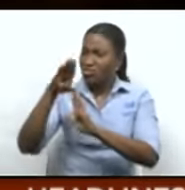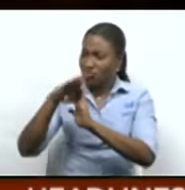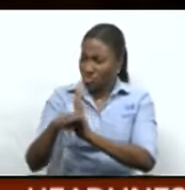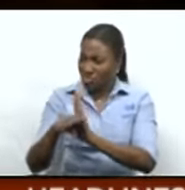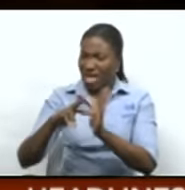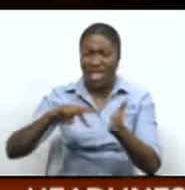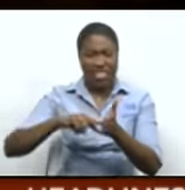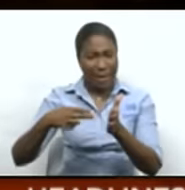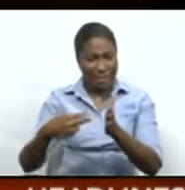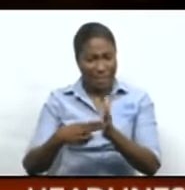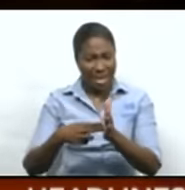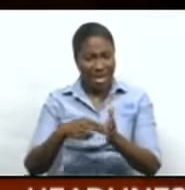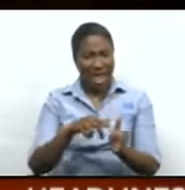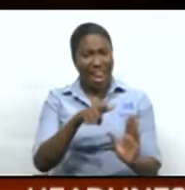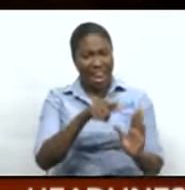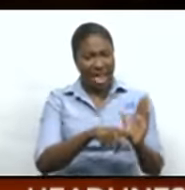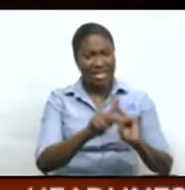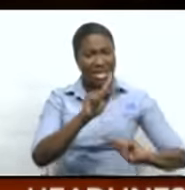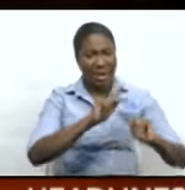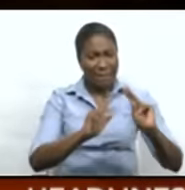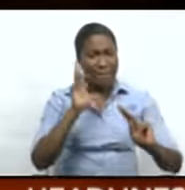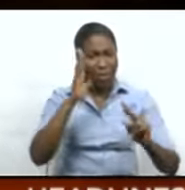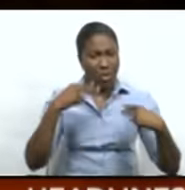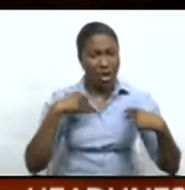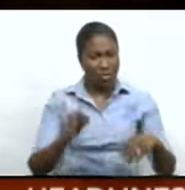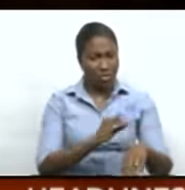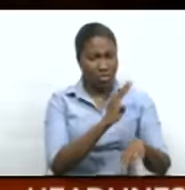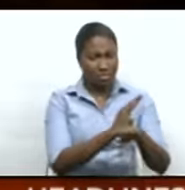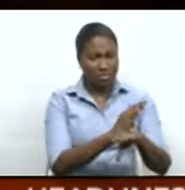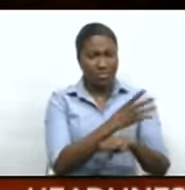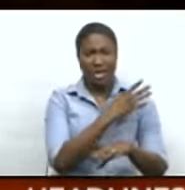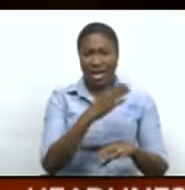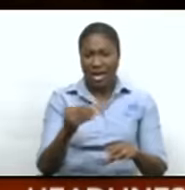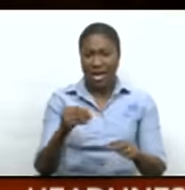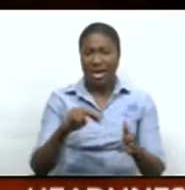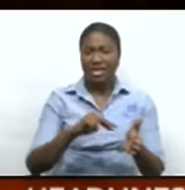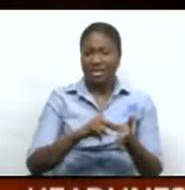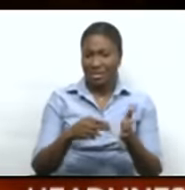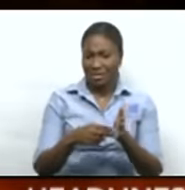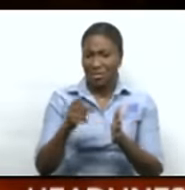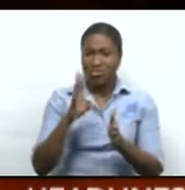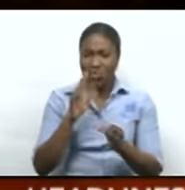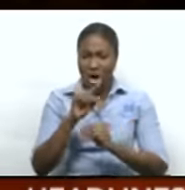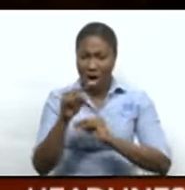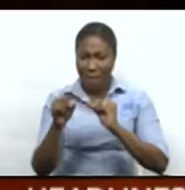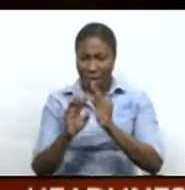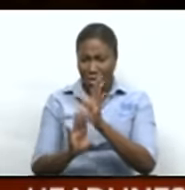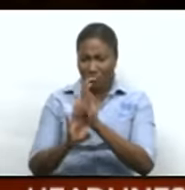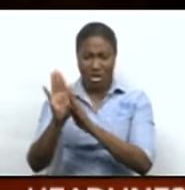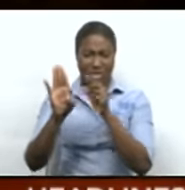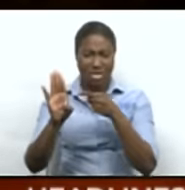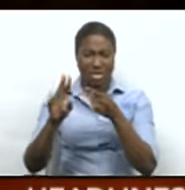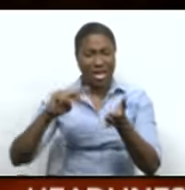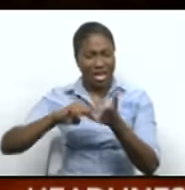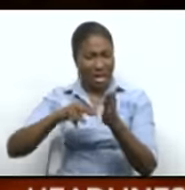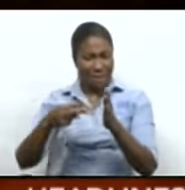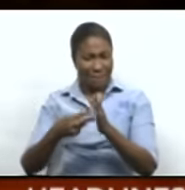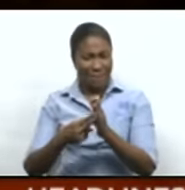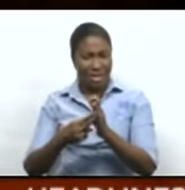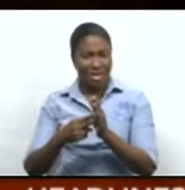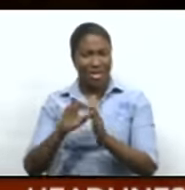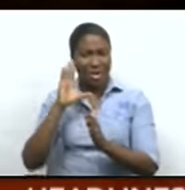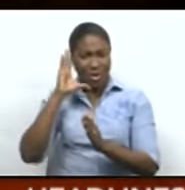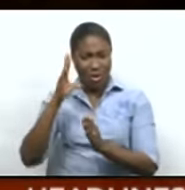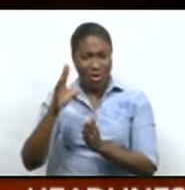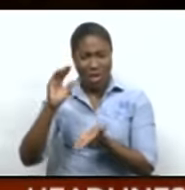means that less persons will be on the payroll. Of course. And therefore the progress that you are speaking of means that with a reduction of $25